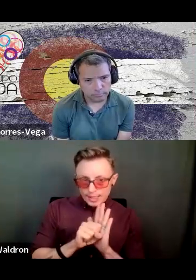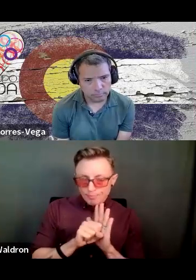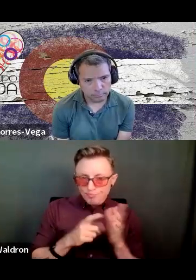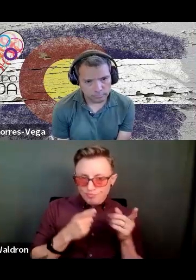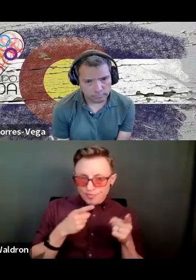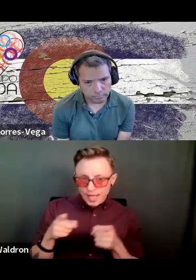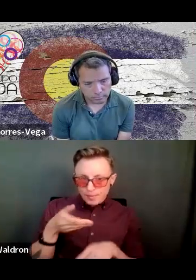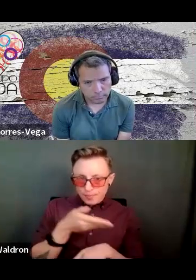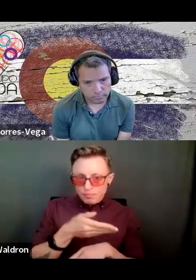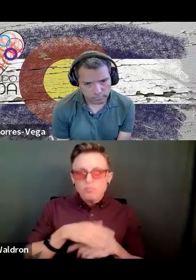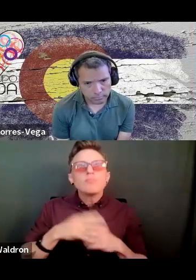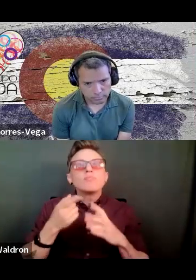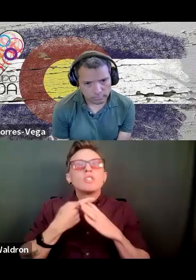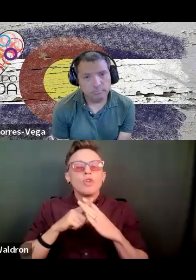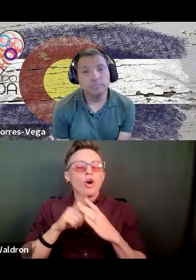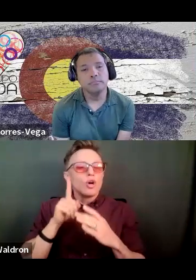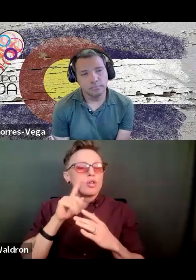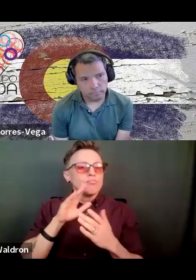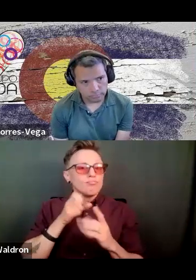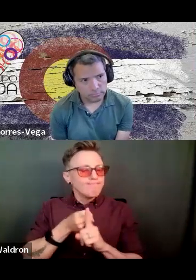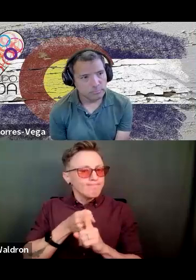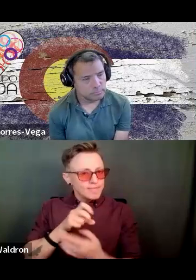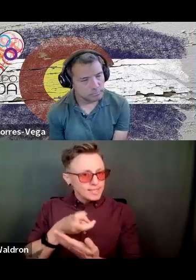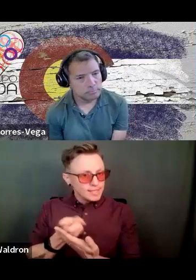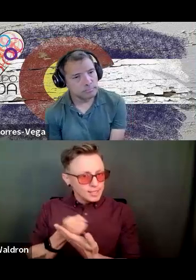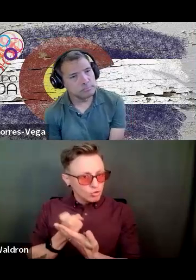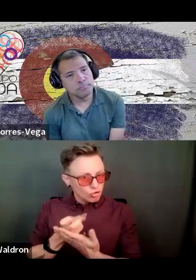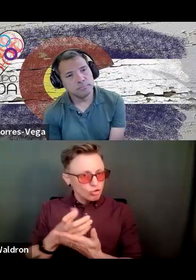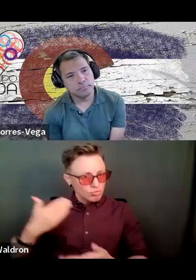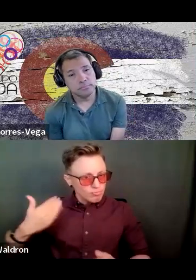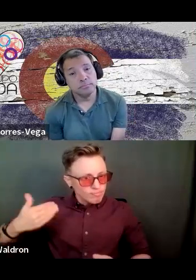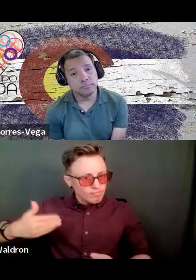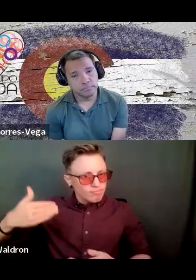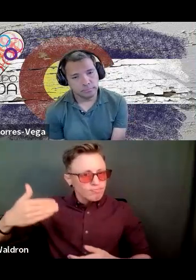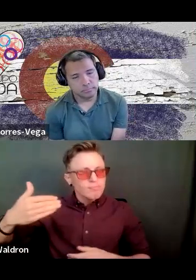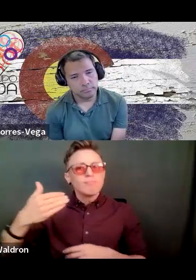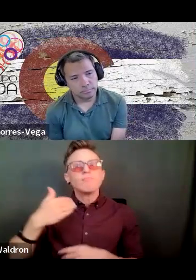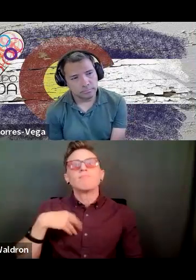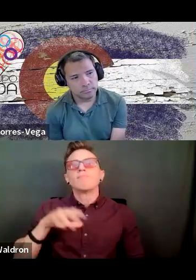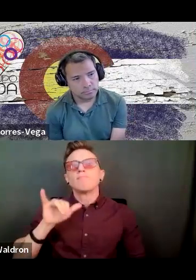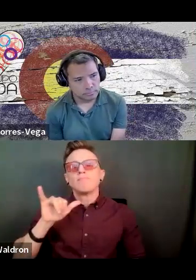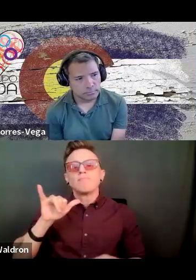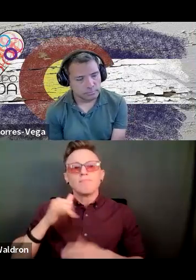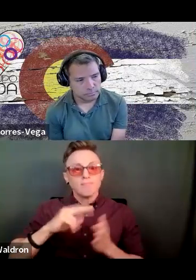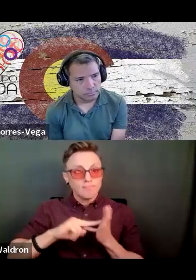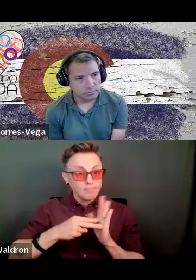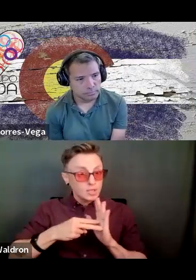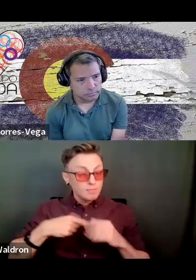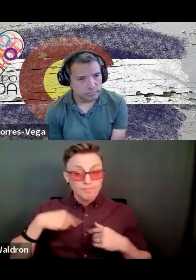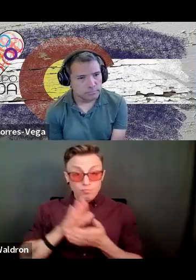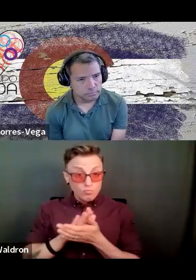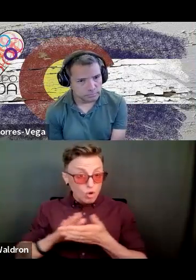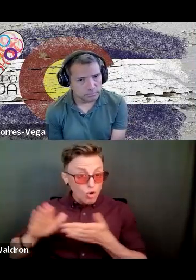start getting seizures. So I started getting seizures and then, so I had to stop college.